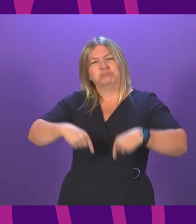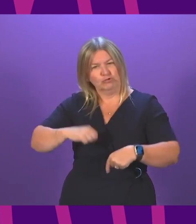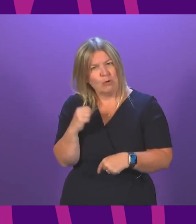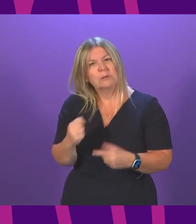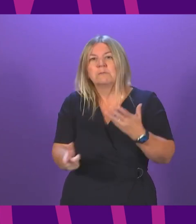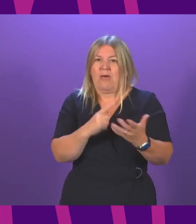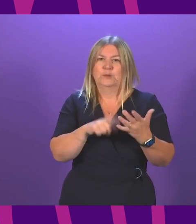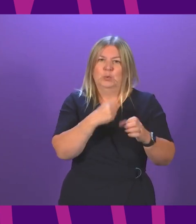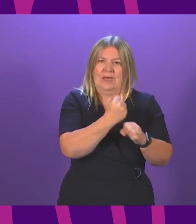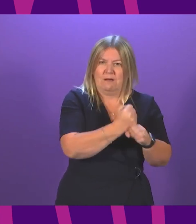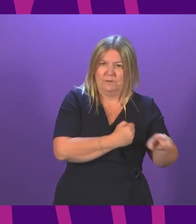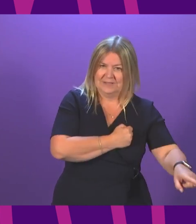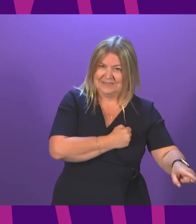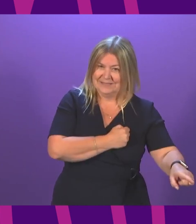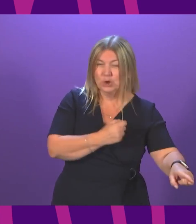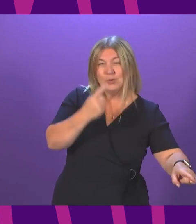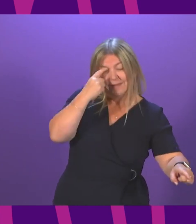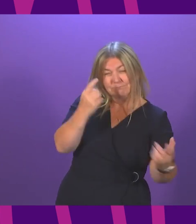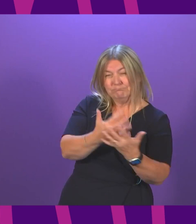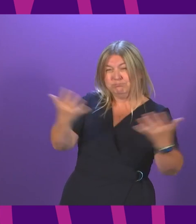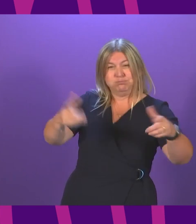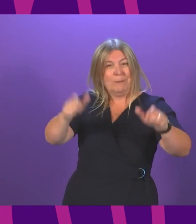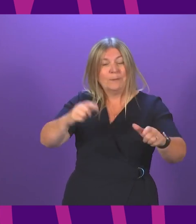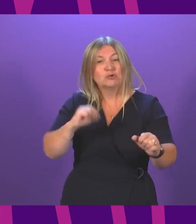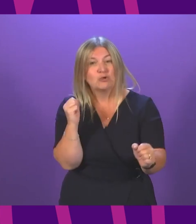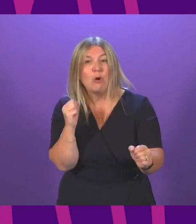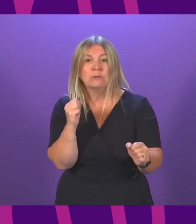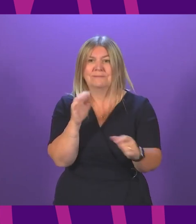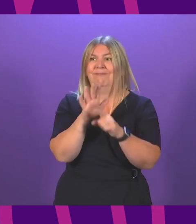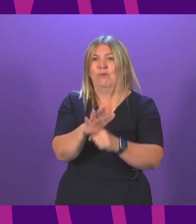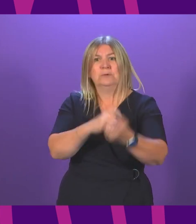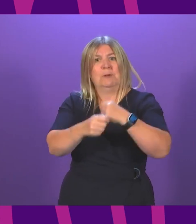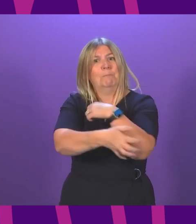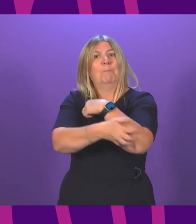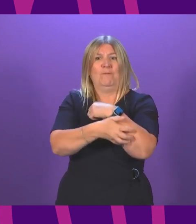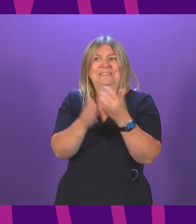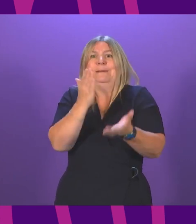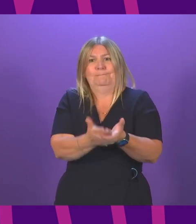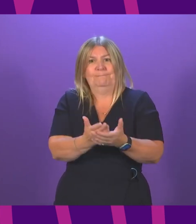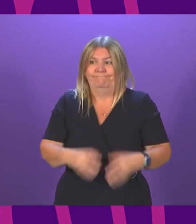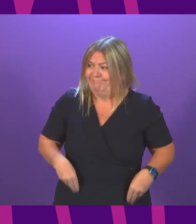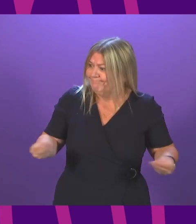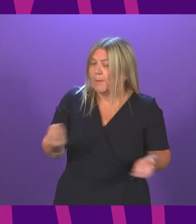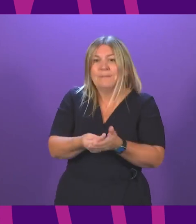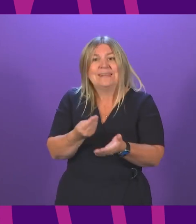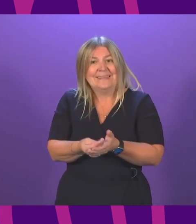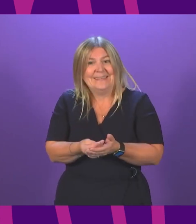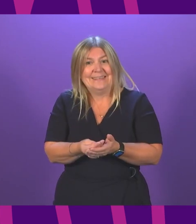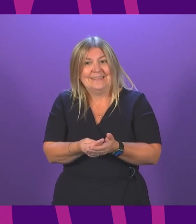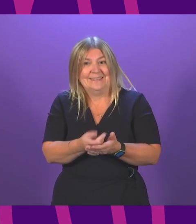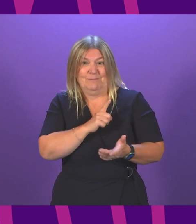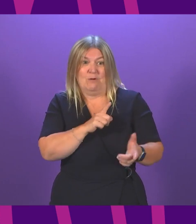be wiped out and tens of thousands of people in Scotland being forced into the poverty at the discretion of the Chancellor's pen?